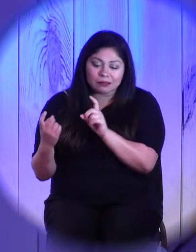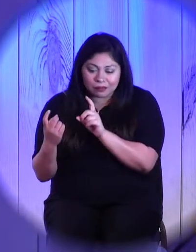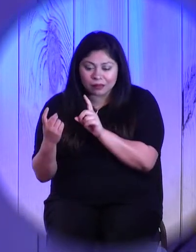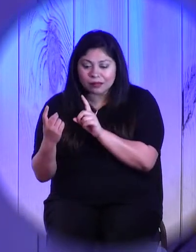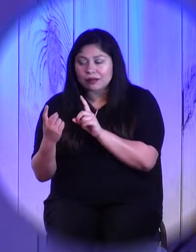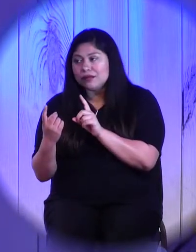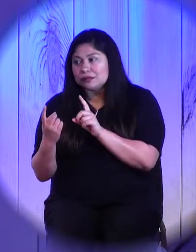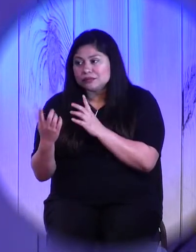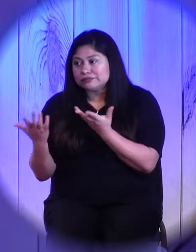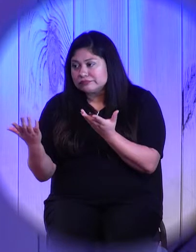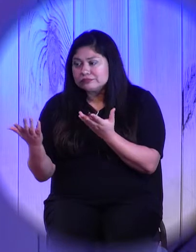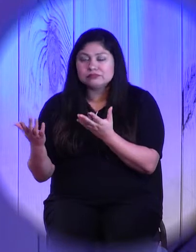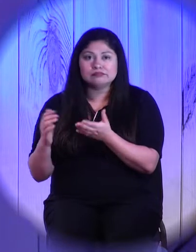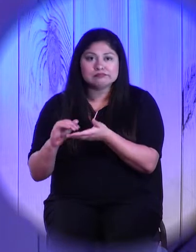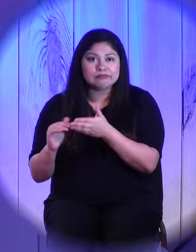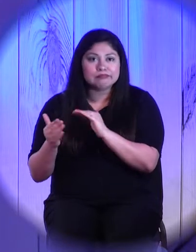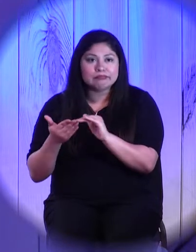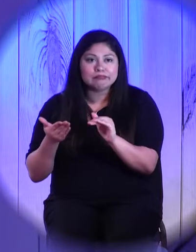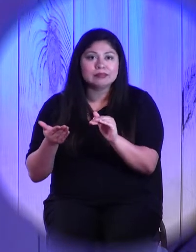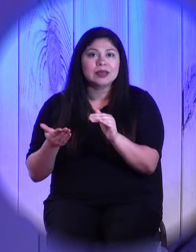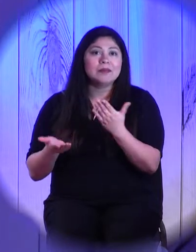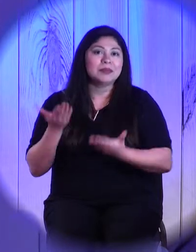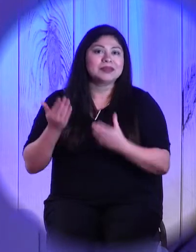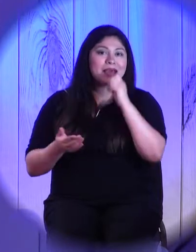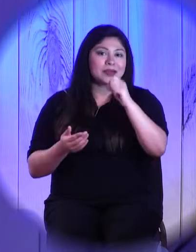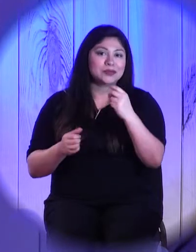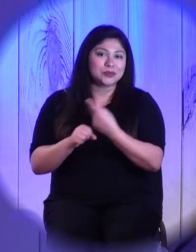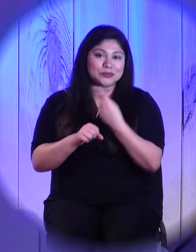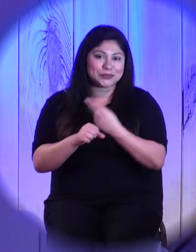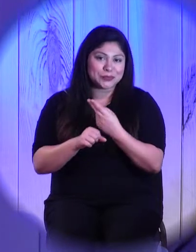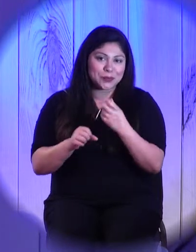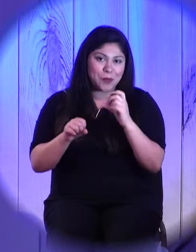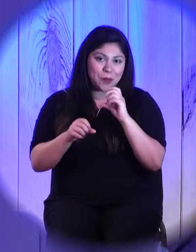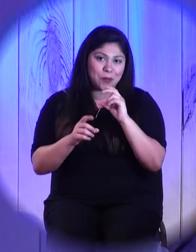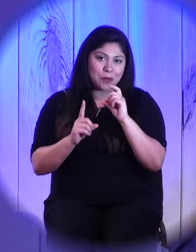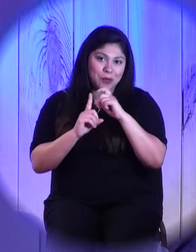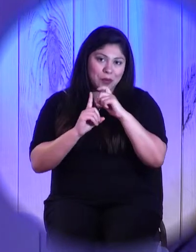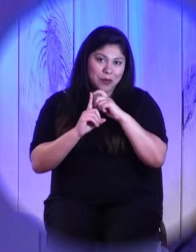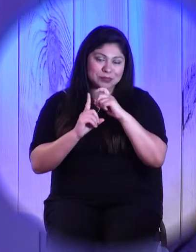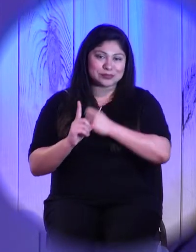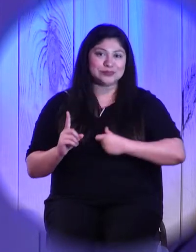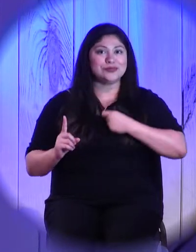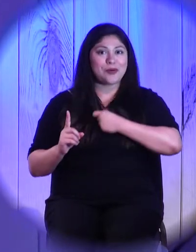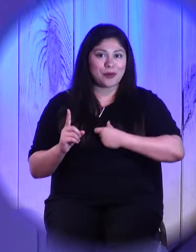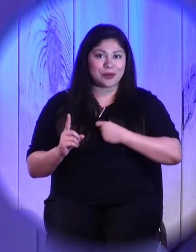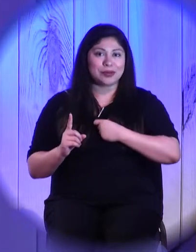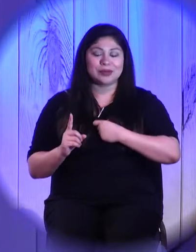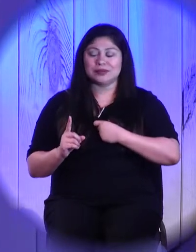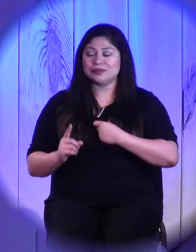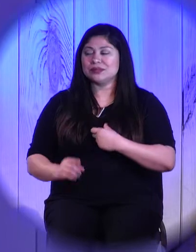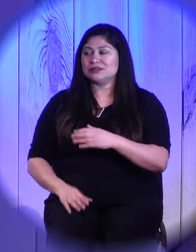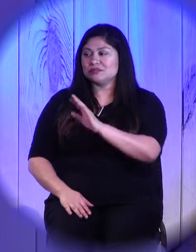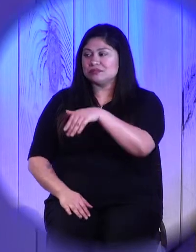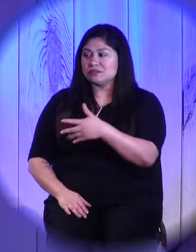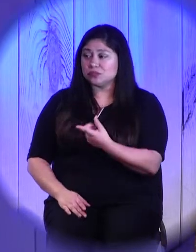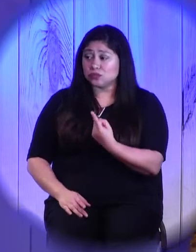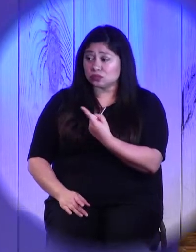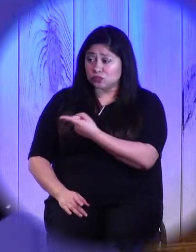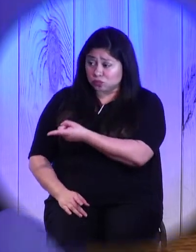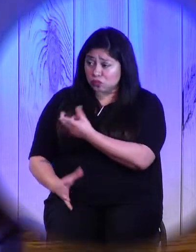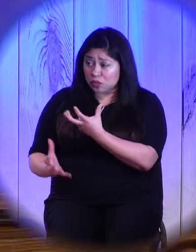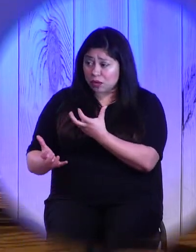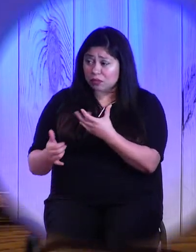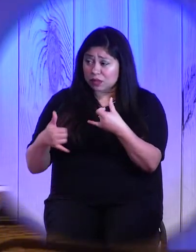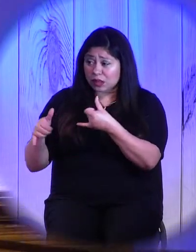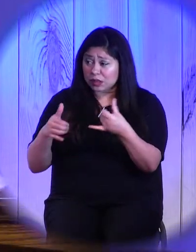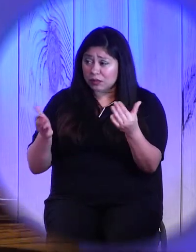act of forgiveness, even if we didn't use those words, say, hey, do you want to go play basketball again? I don't know